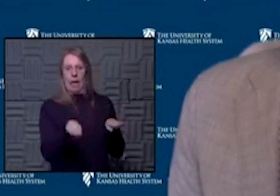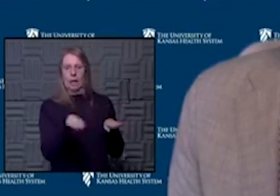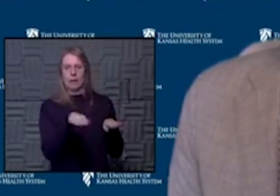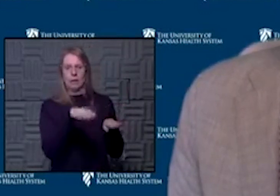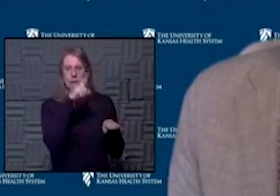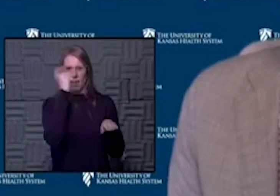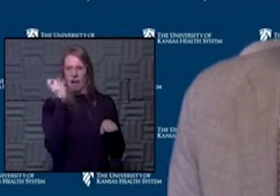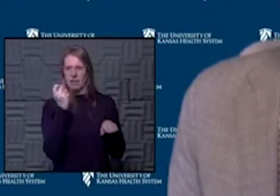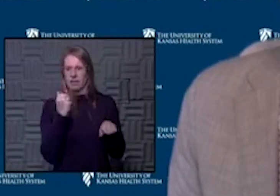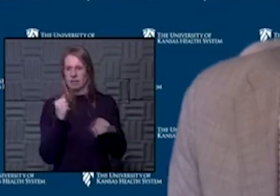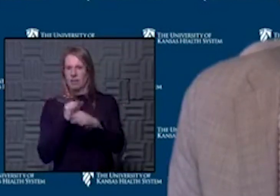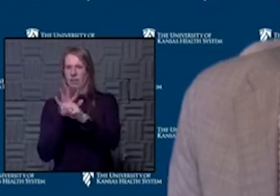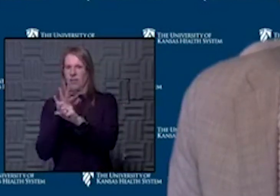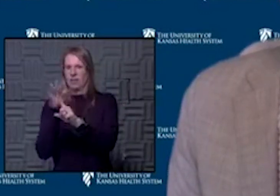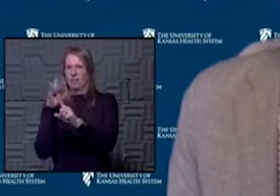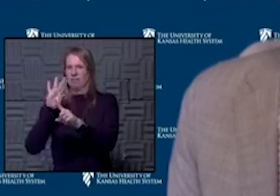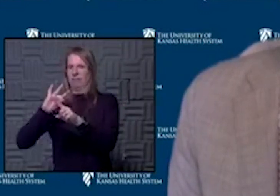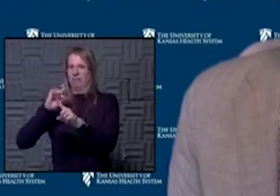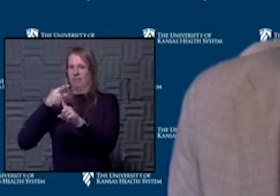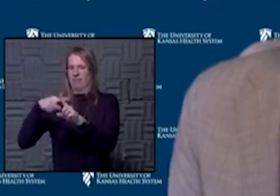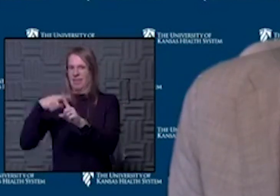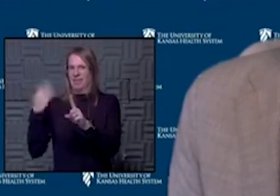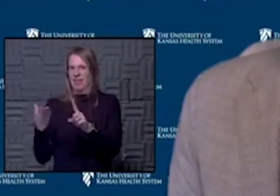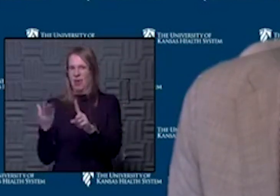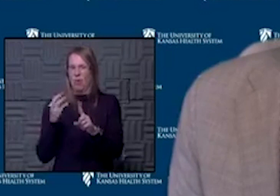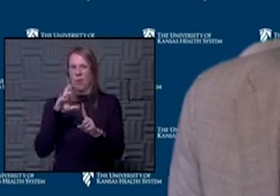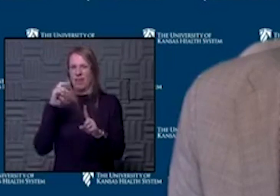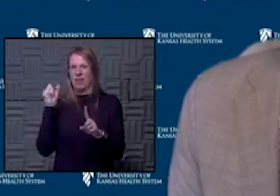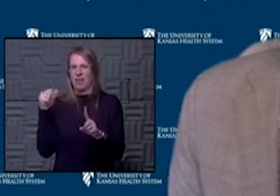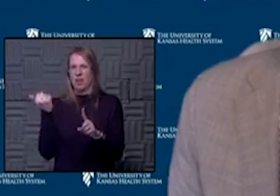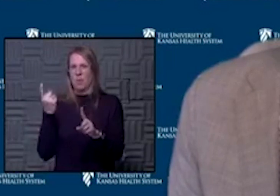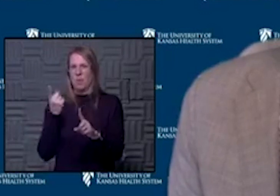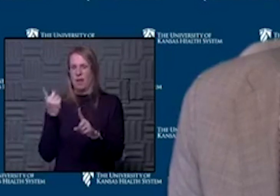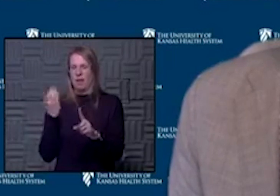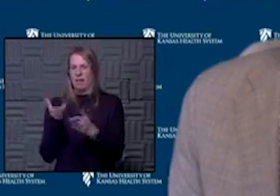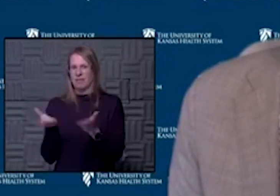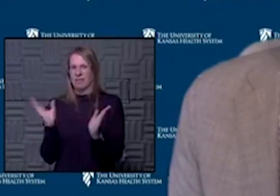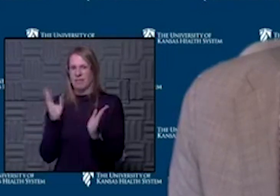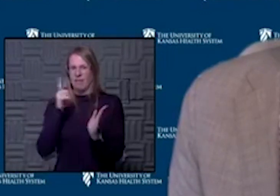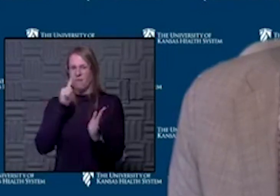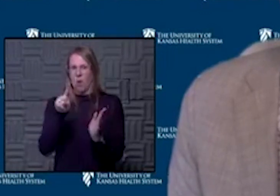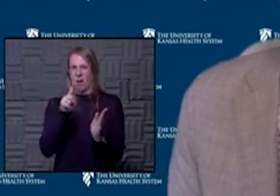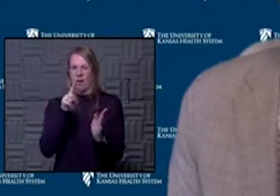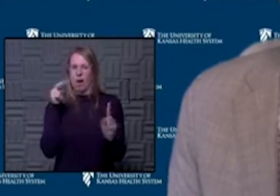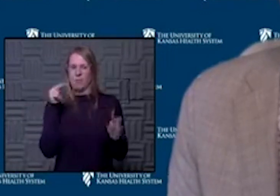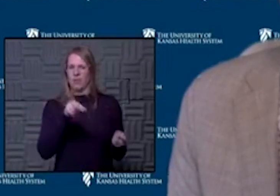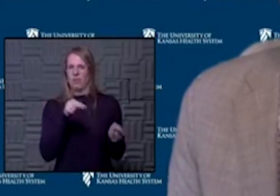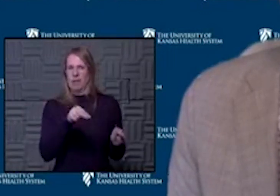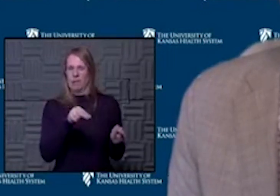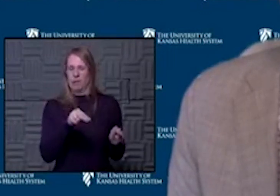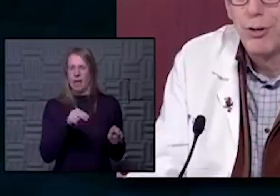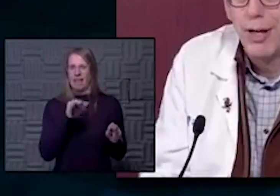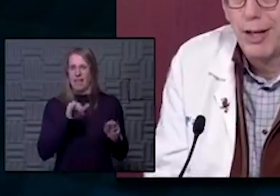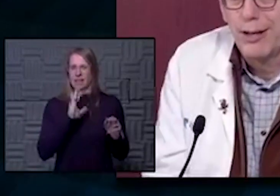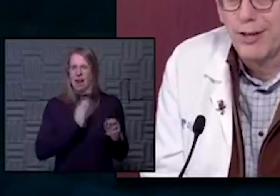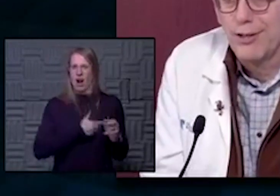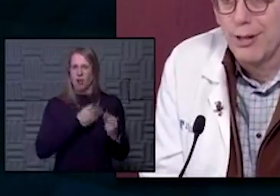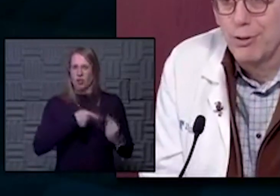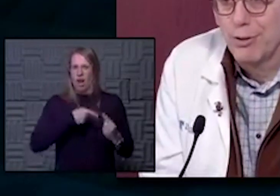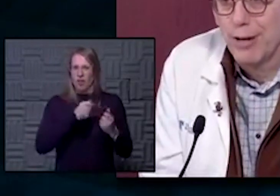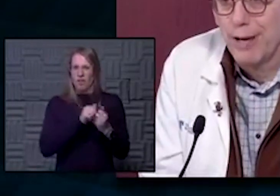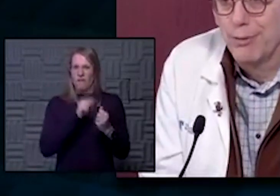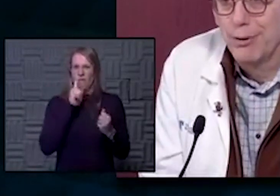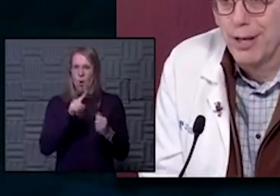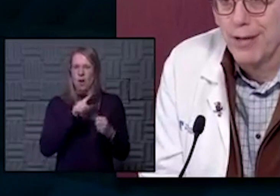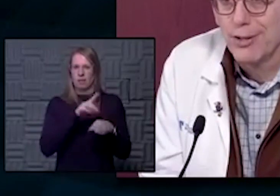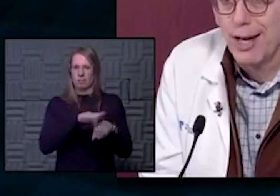with COVID and are being admitted here or really anywhere else being admitted for observation and that being part of our challenge for capacity. But Mojo, I think that's the